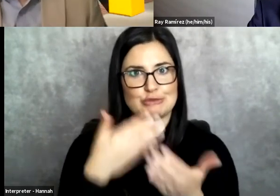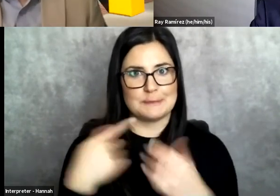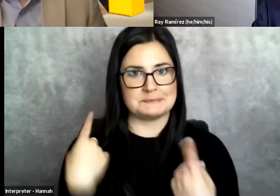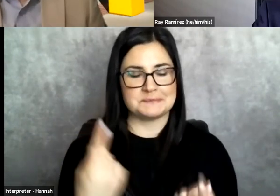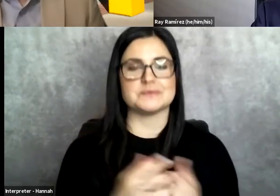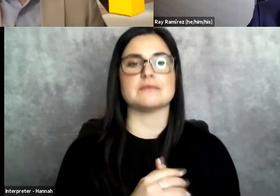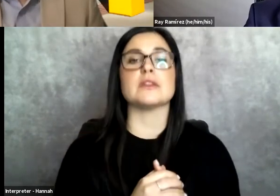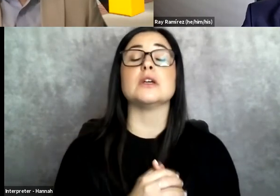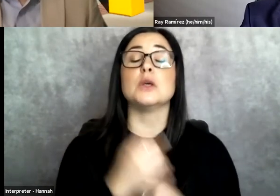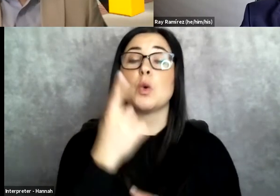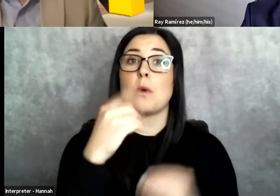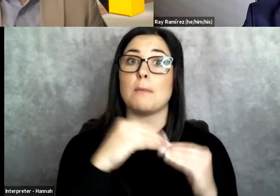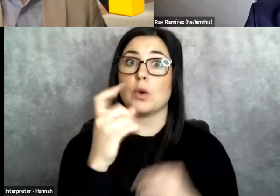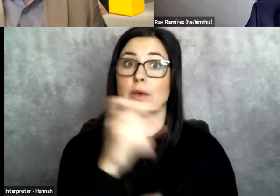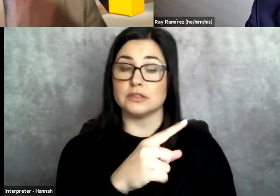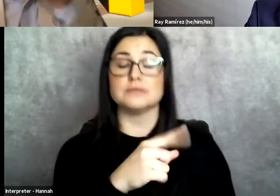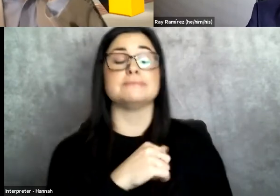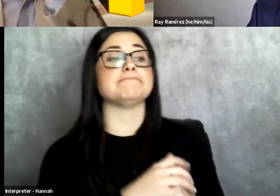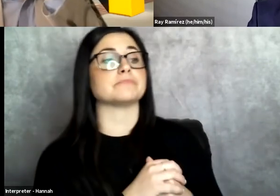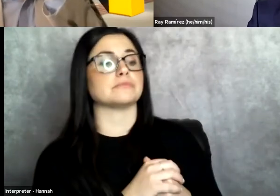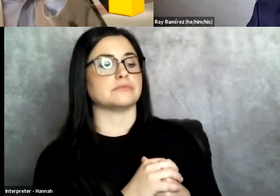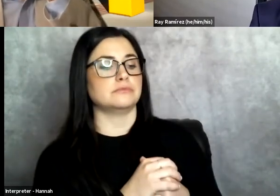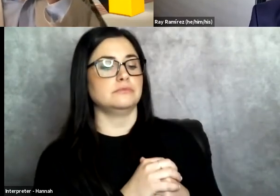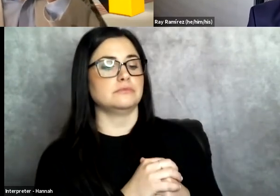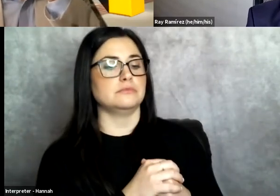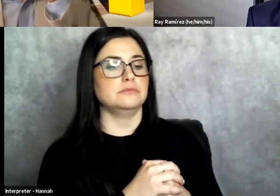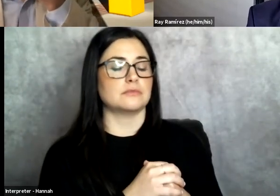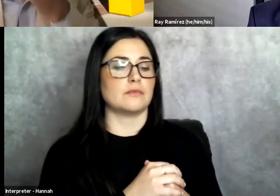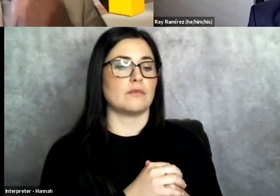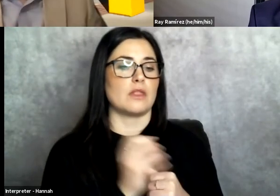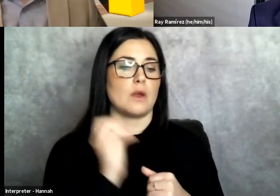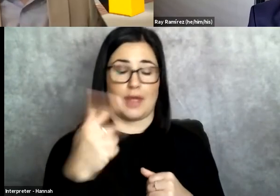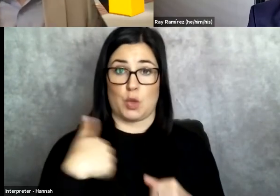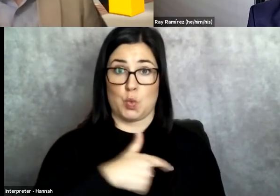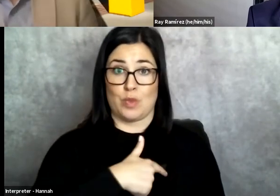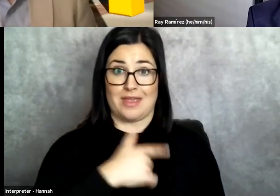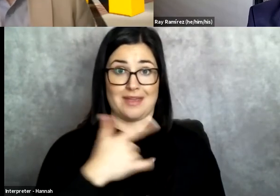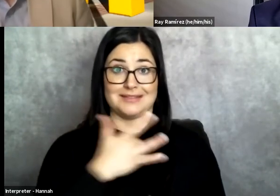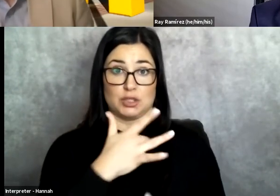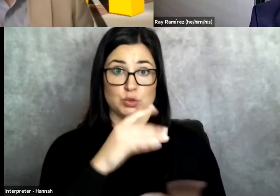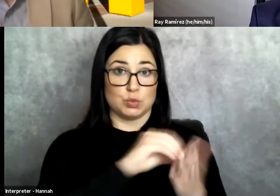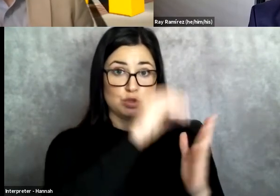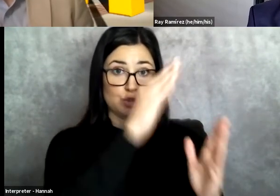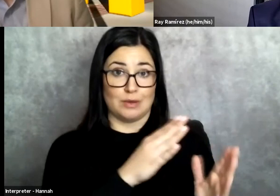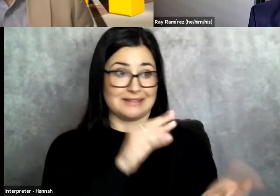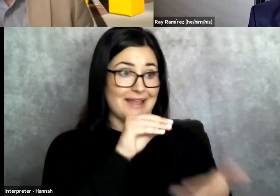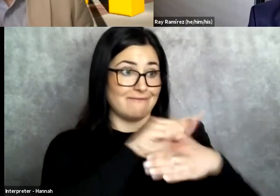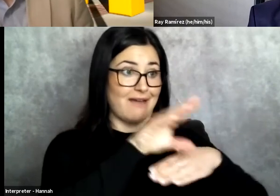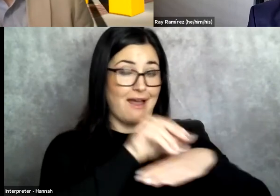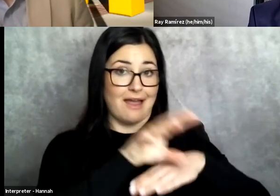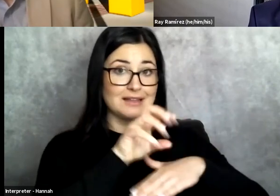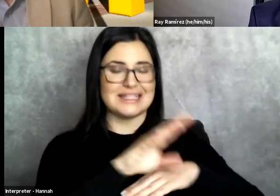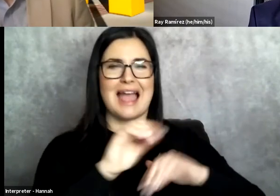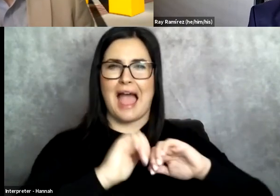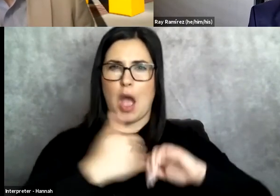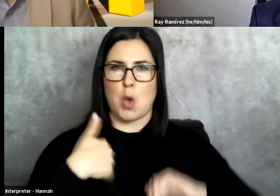this question is, as we advise these students, how can we as counselors help make the session more effective and